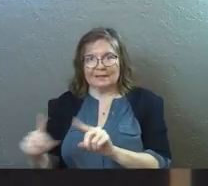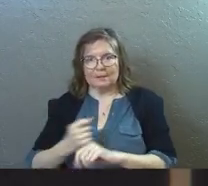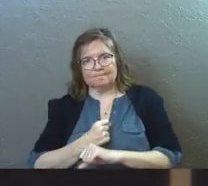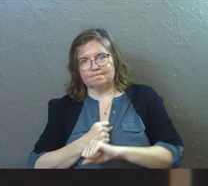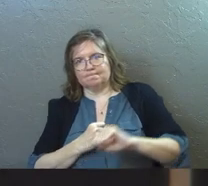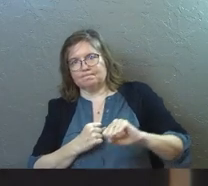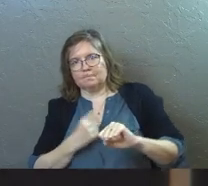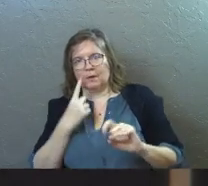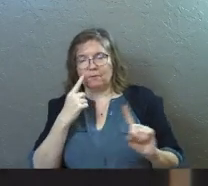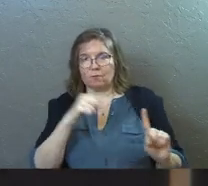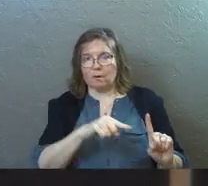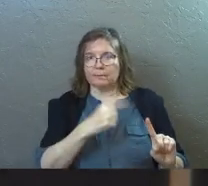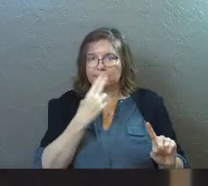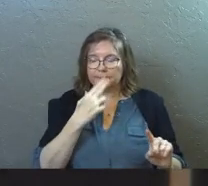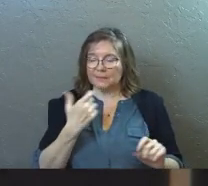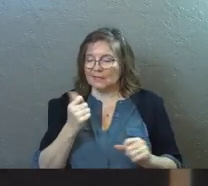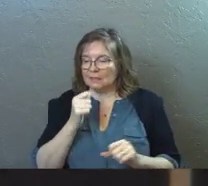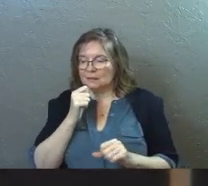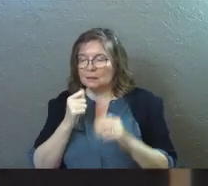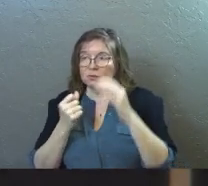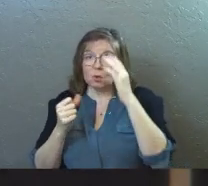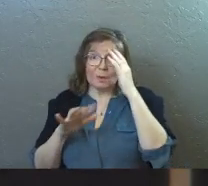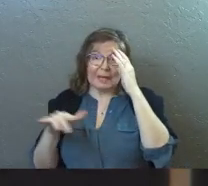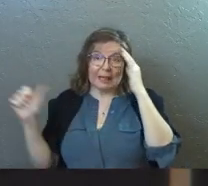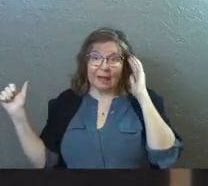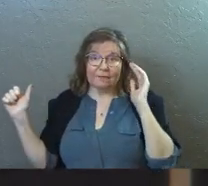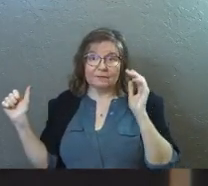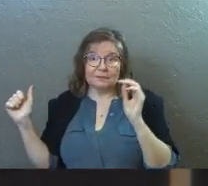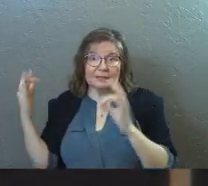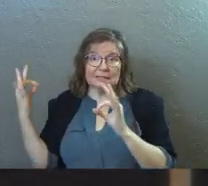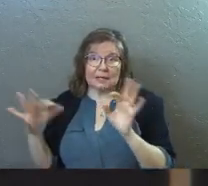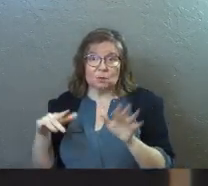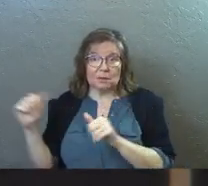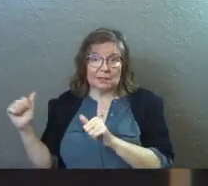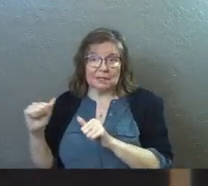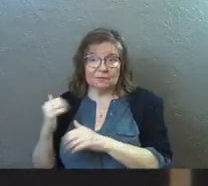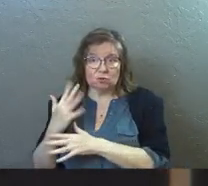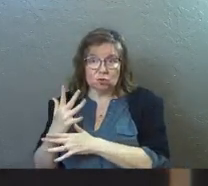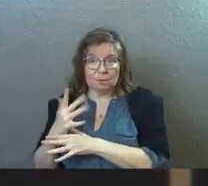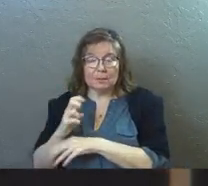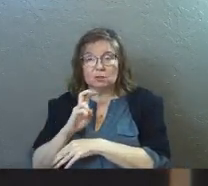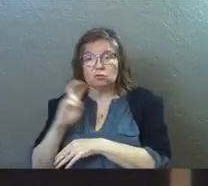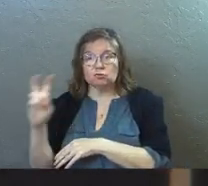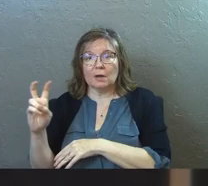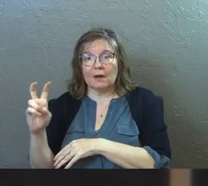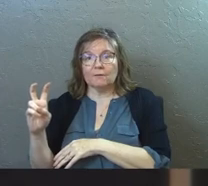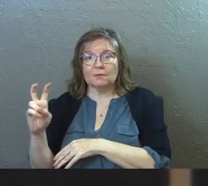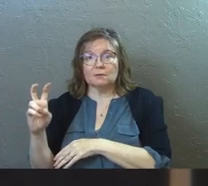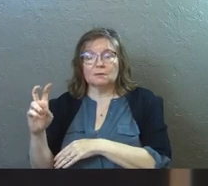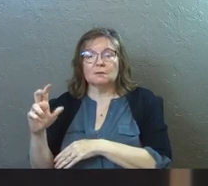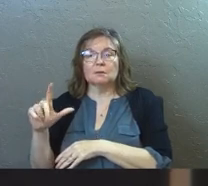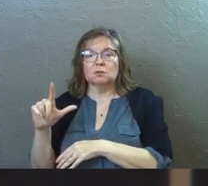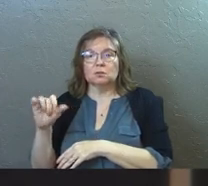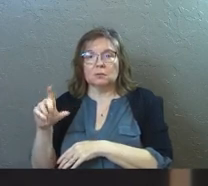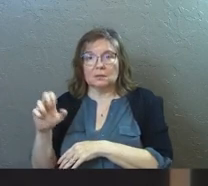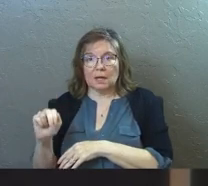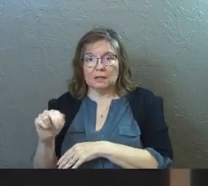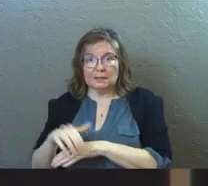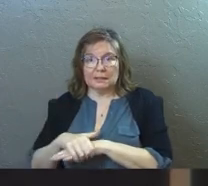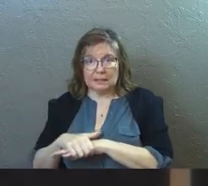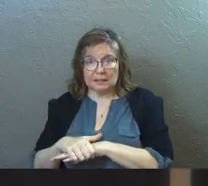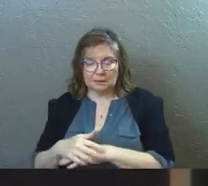wasn't getting a lot of traction. And so he left, left Germany, traveled to London, England because they offered him a pastorate there.